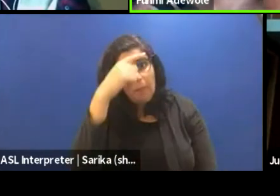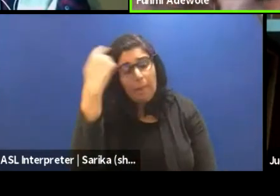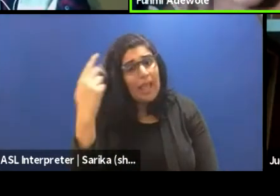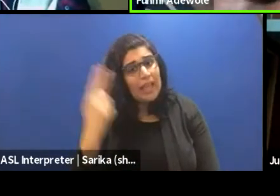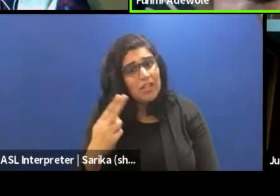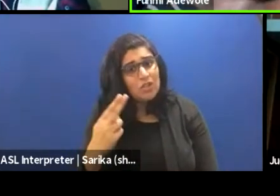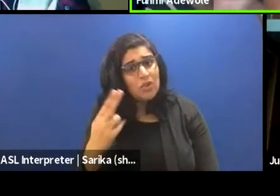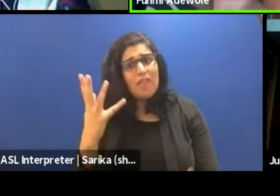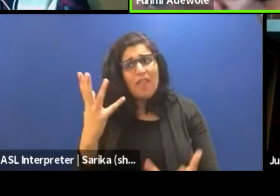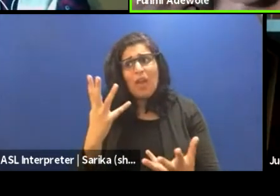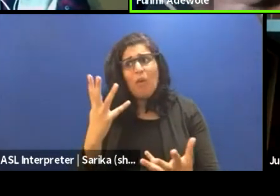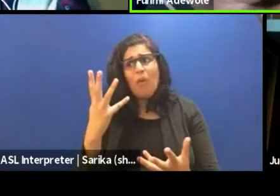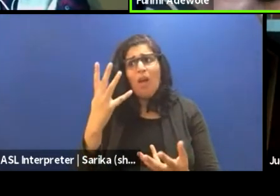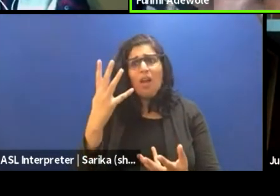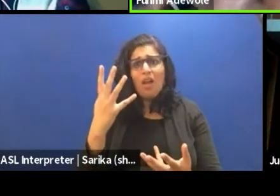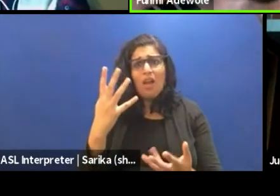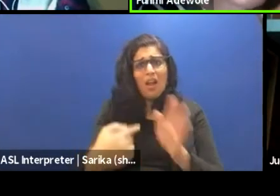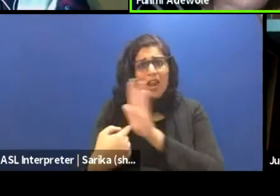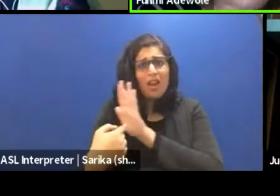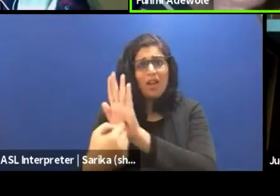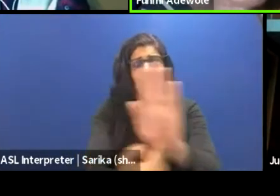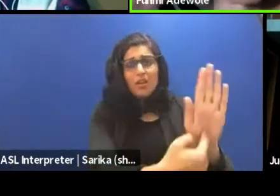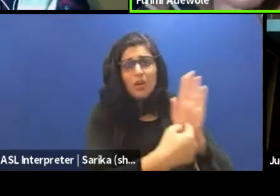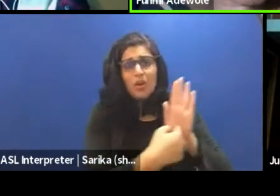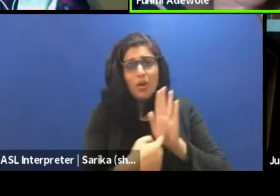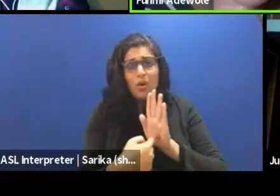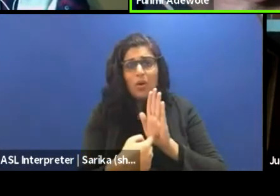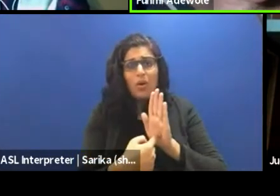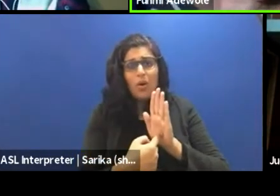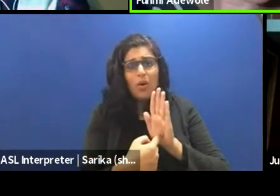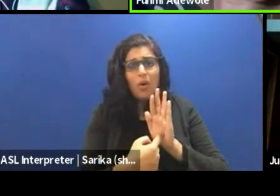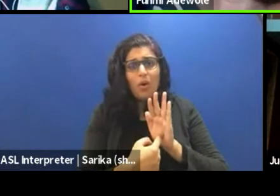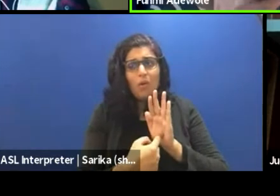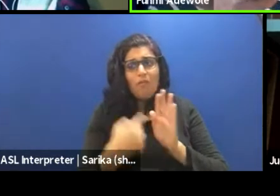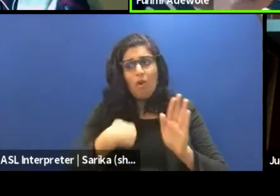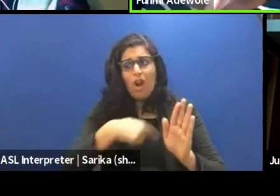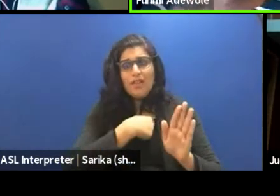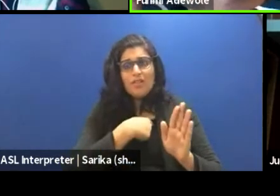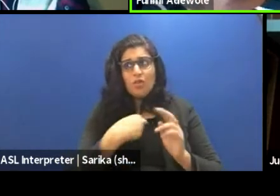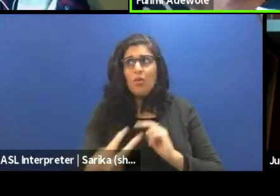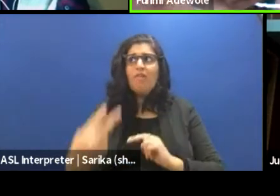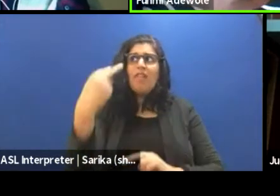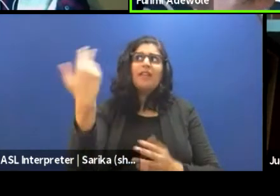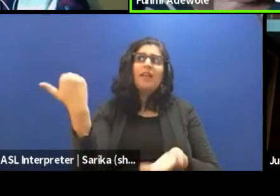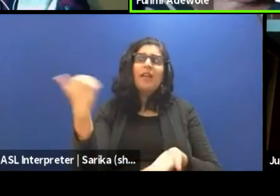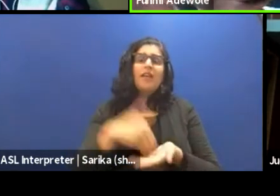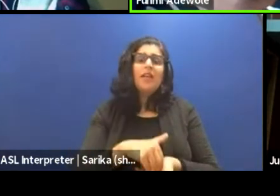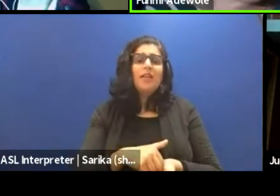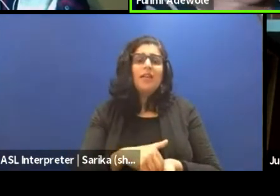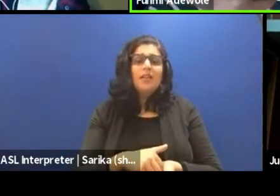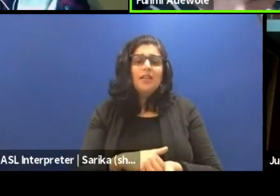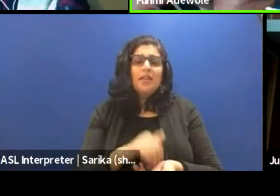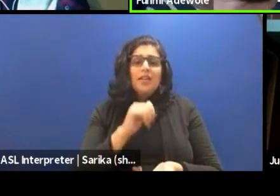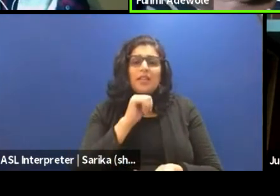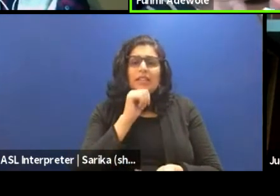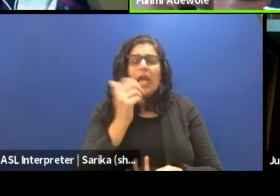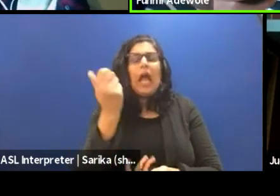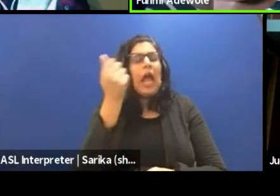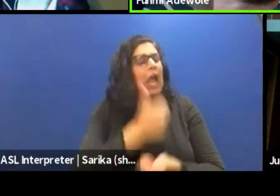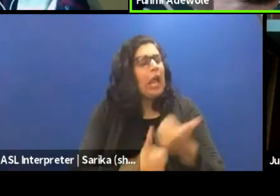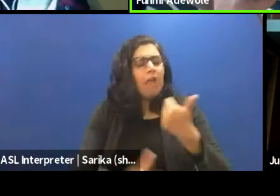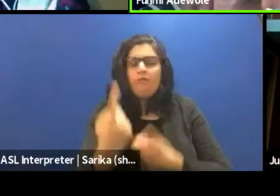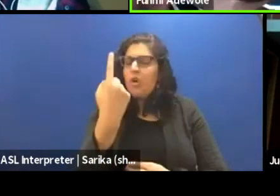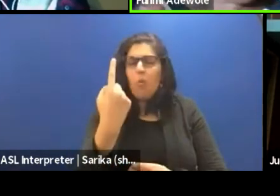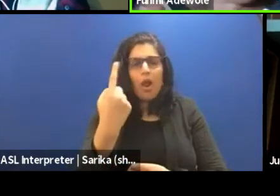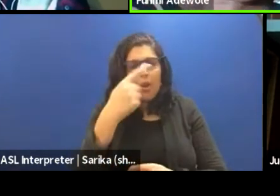wanted that history, and to be recreated, and us to reflect on it again. So it wasn't everybody in the black, you know, it